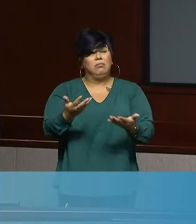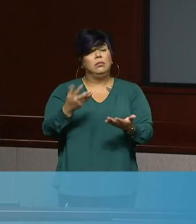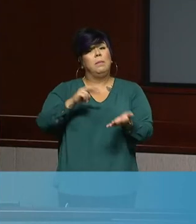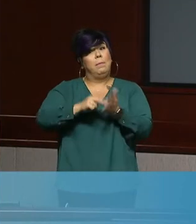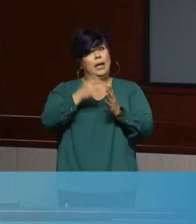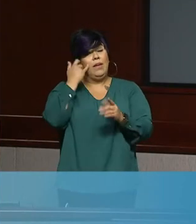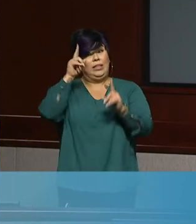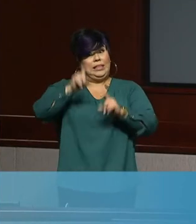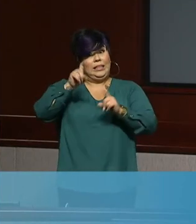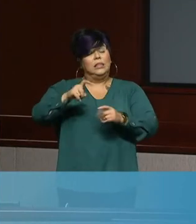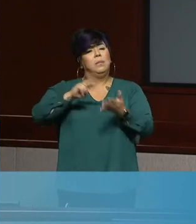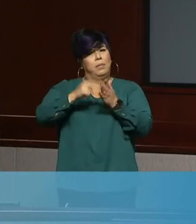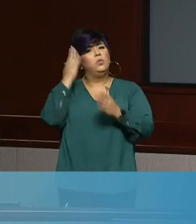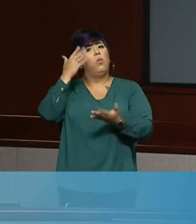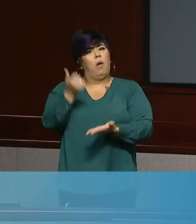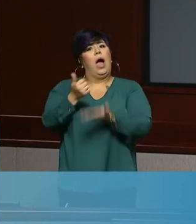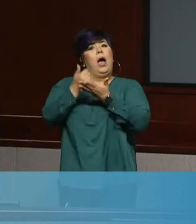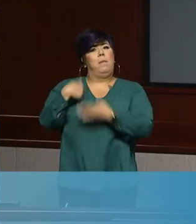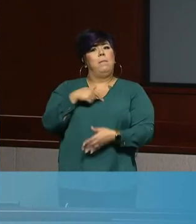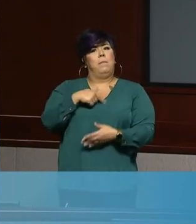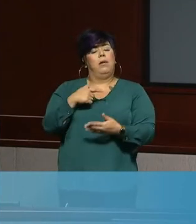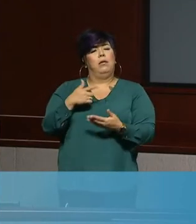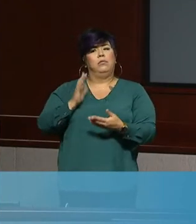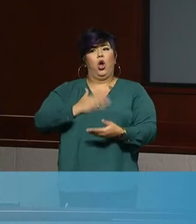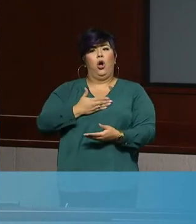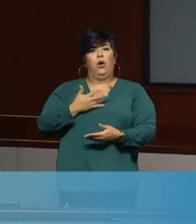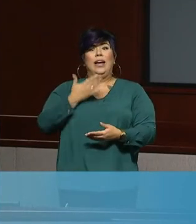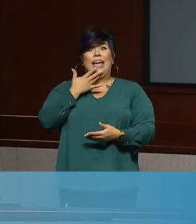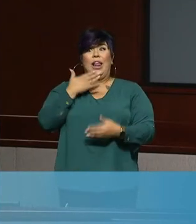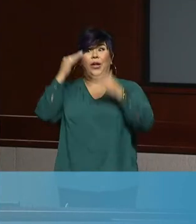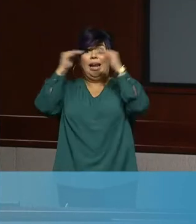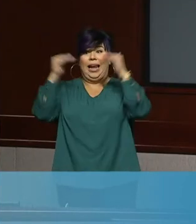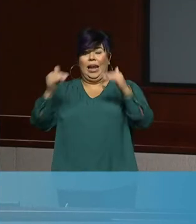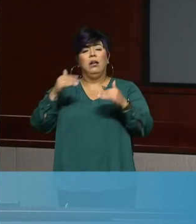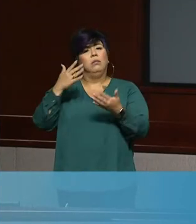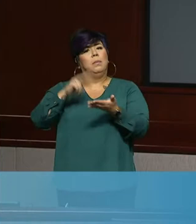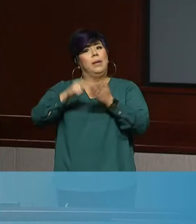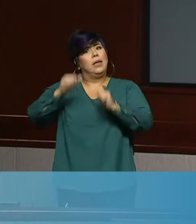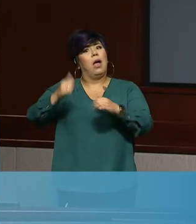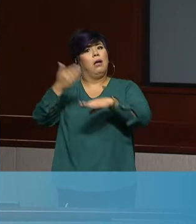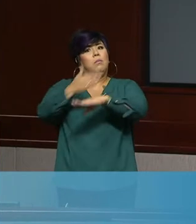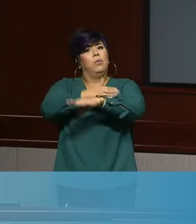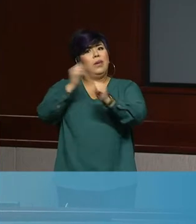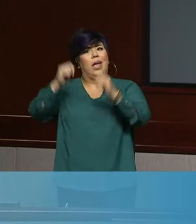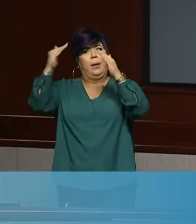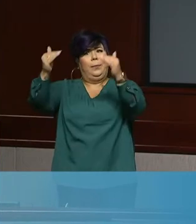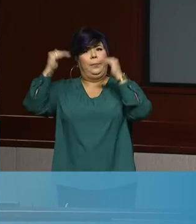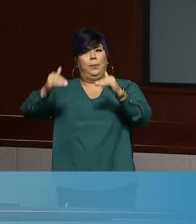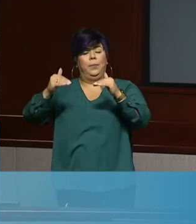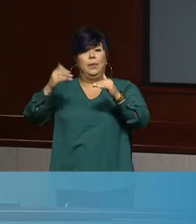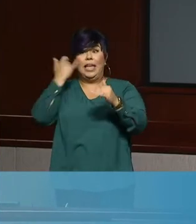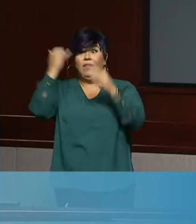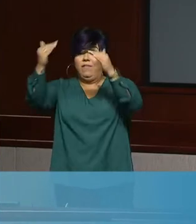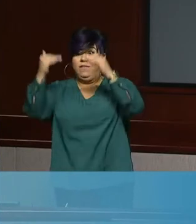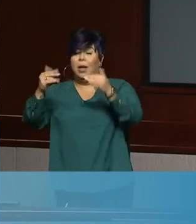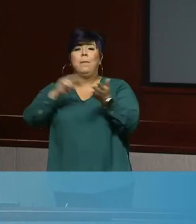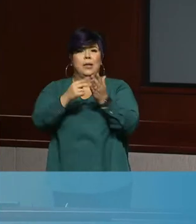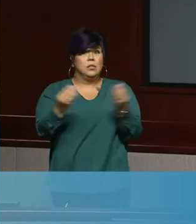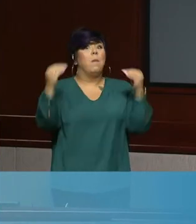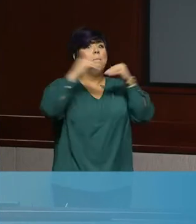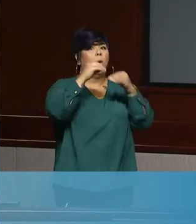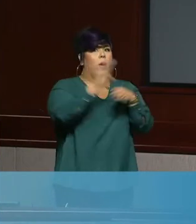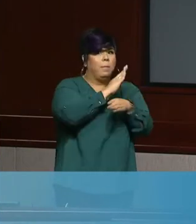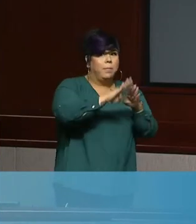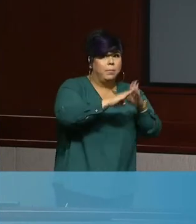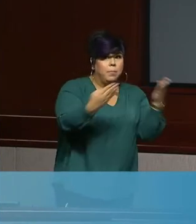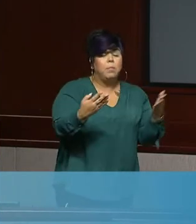us move more quickly through the tiers. You're helping our business community get open quicker. You're helping kids get back into school